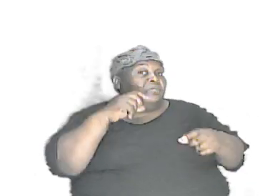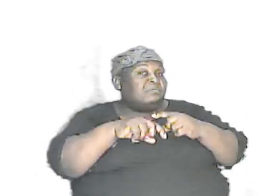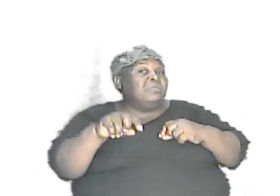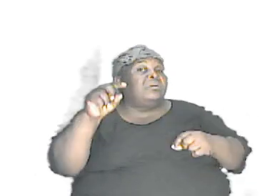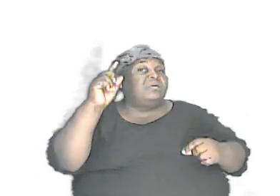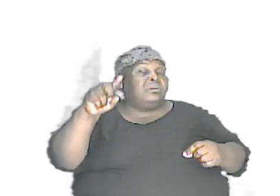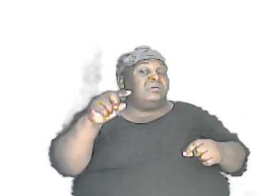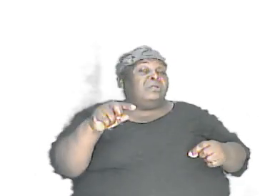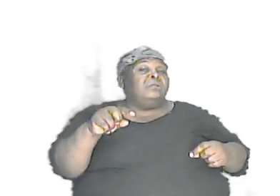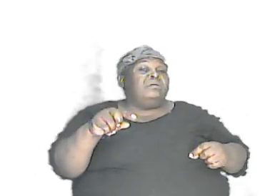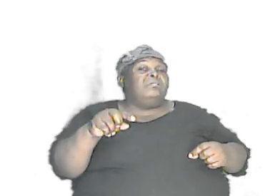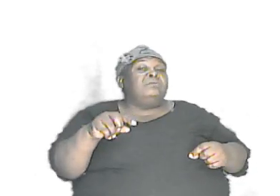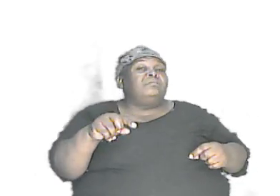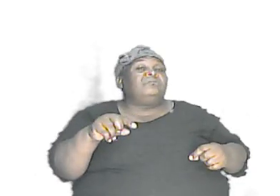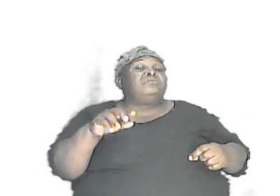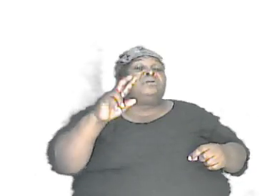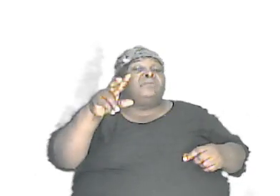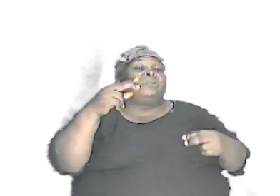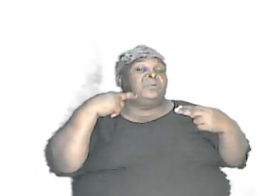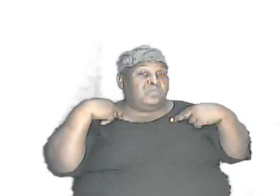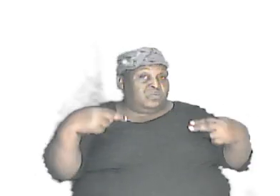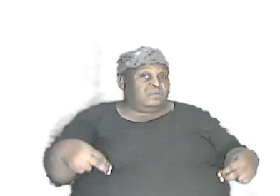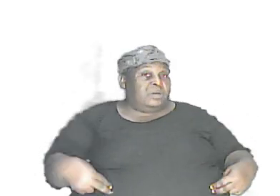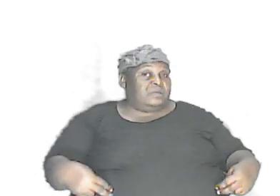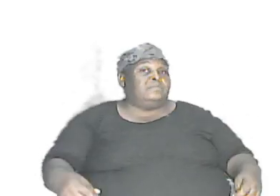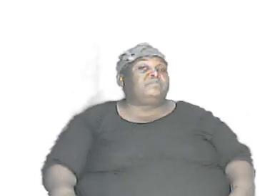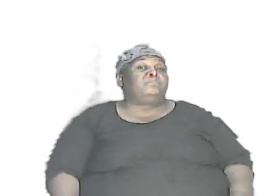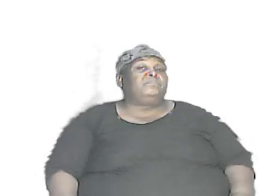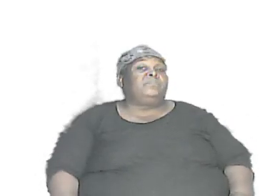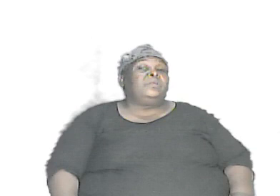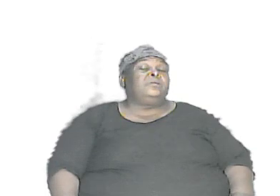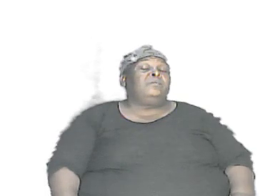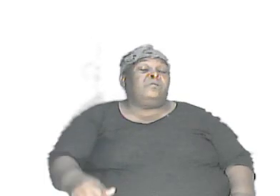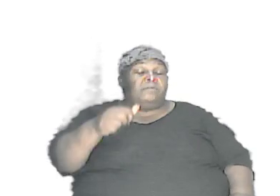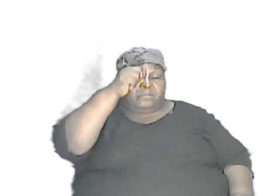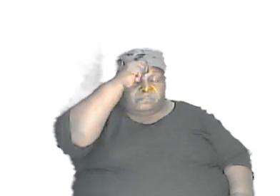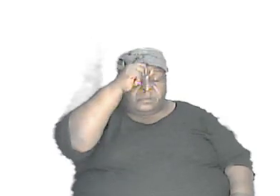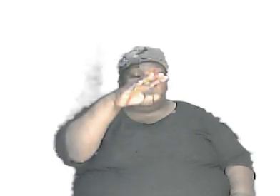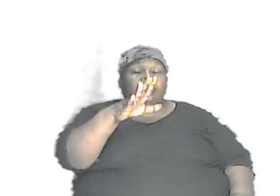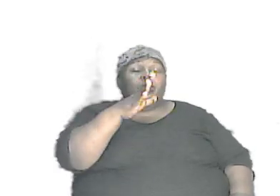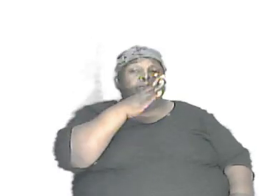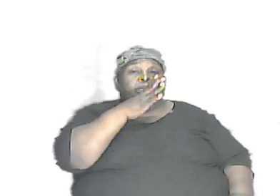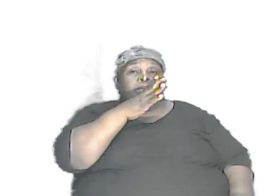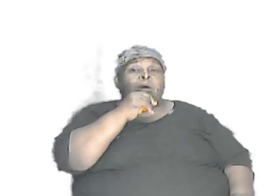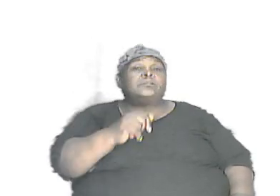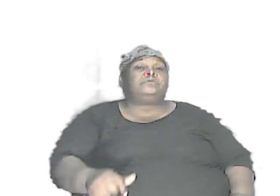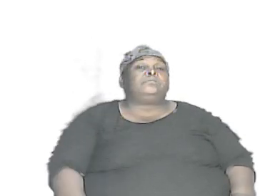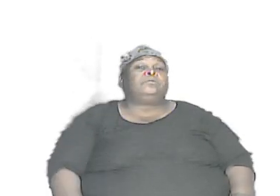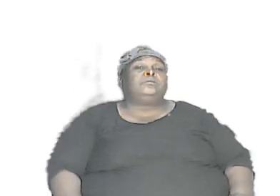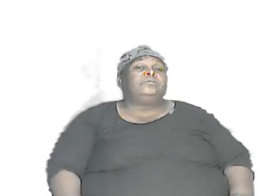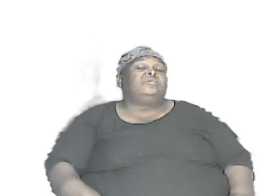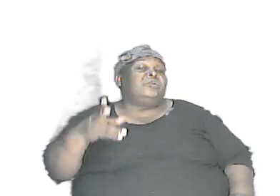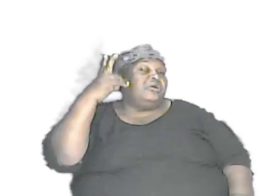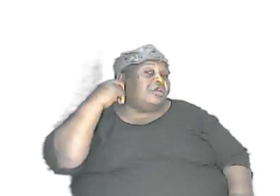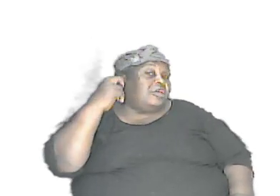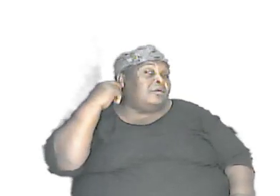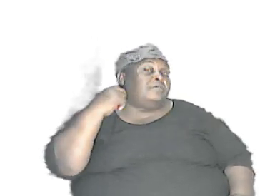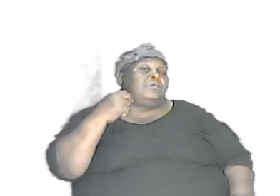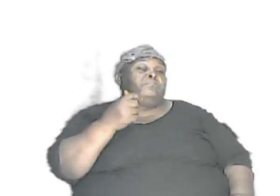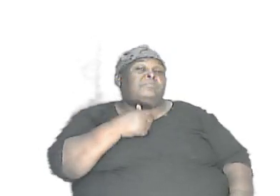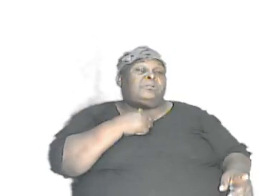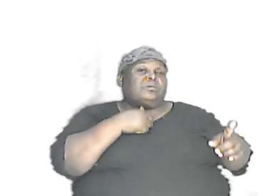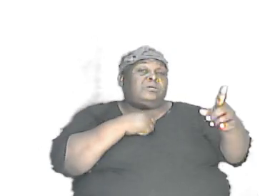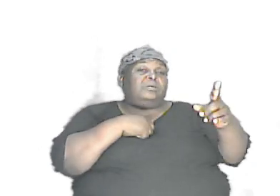three if you heard that you are a human you are a man or a woman so you are hearing me it